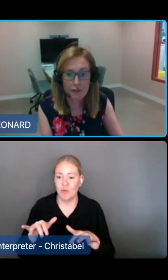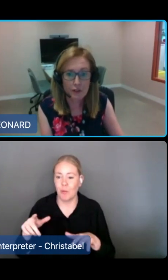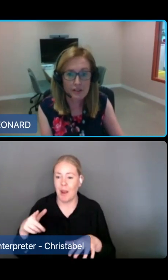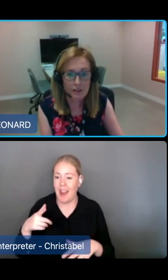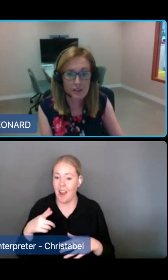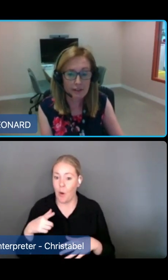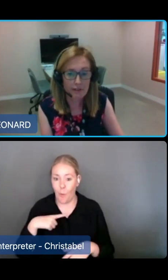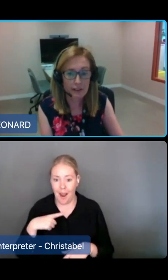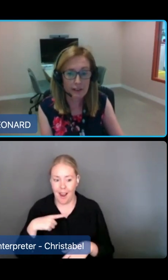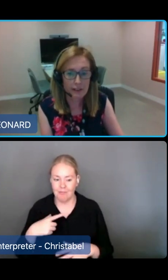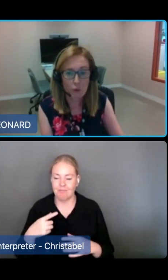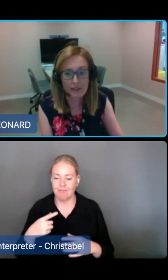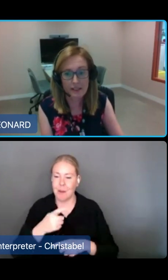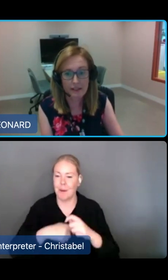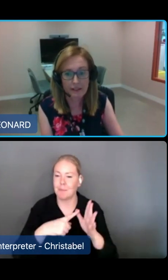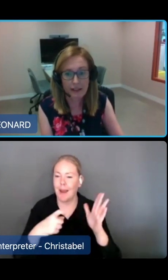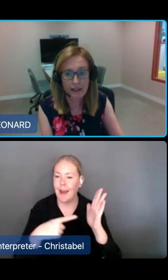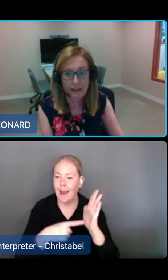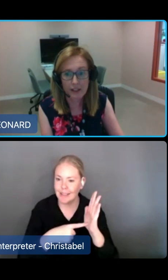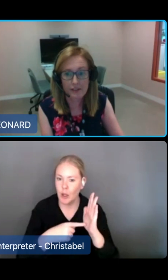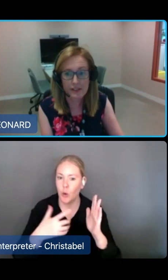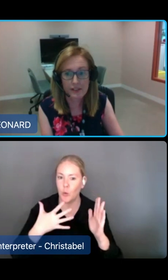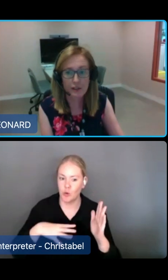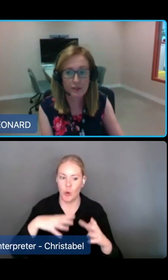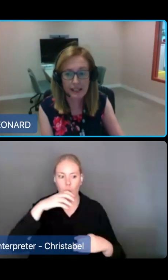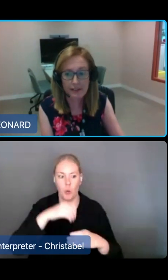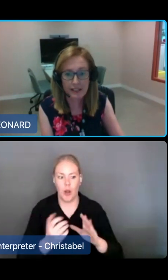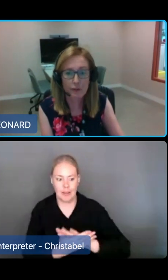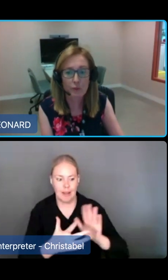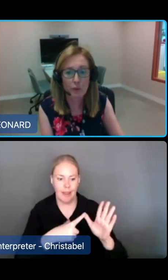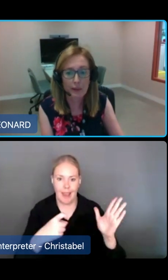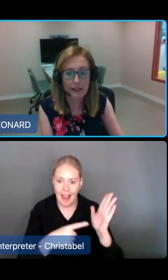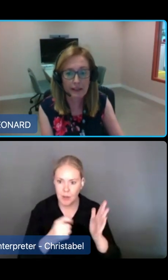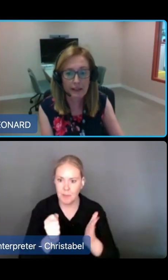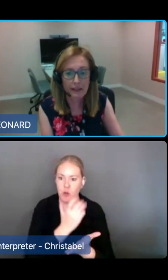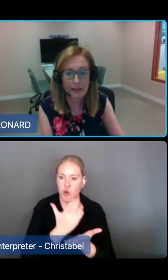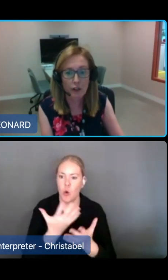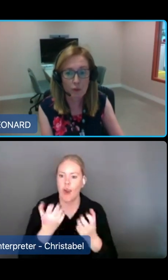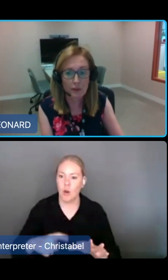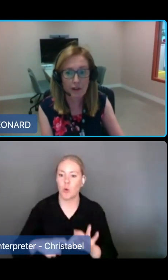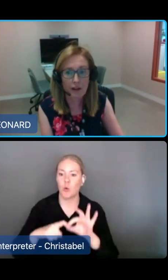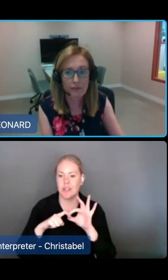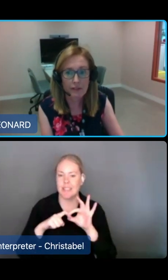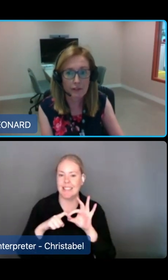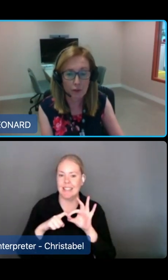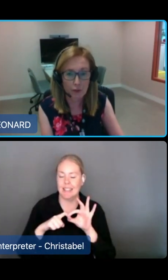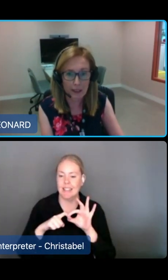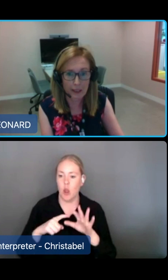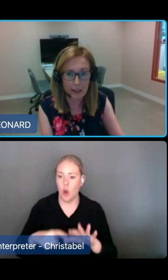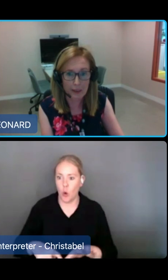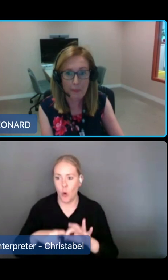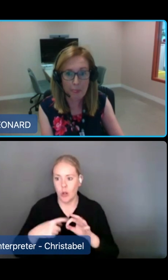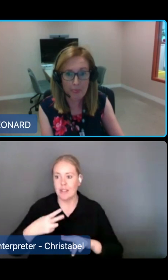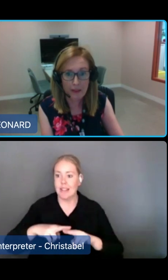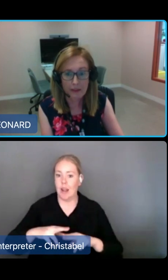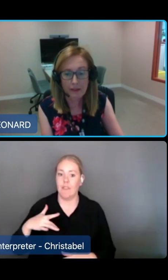designed to focus on the delivery of quality aged care services and on the safety, health and wellbeing and quality of life of older